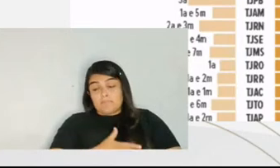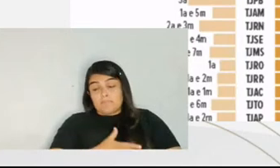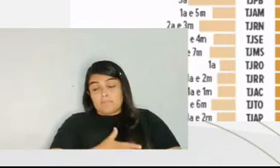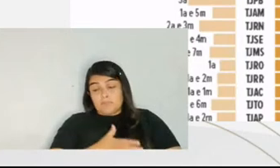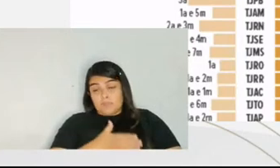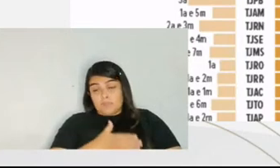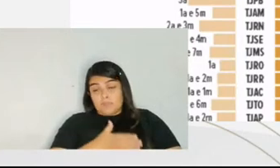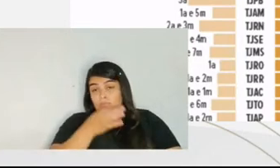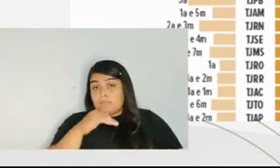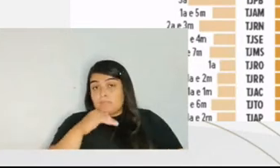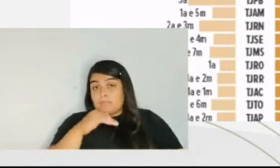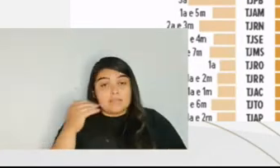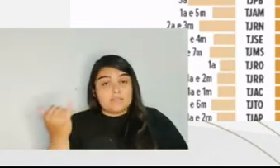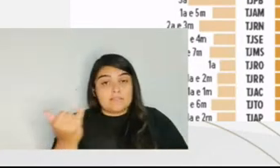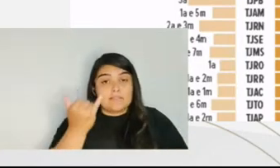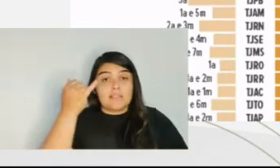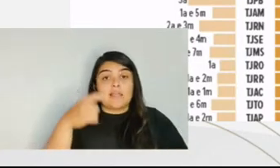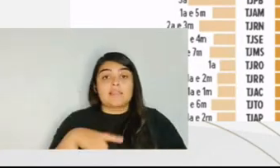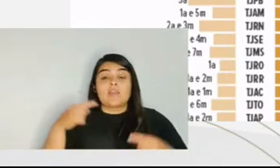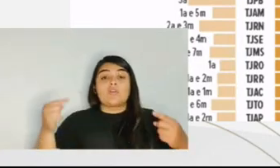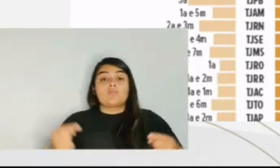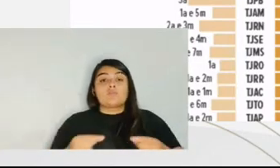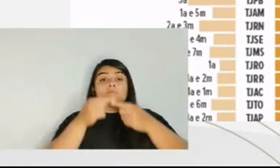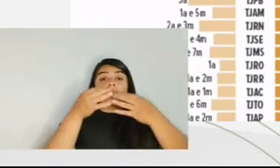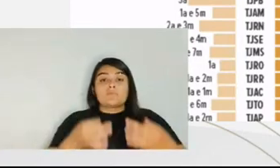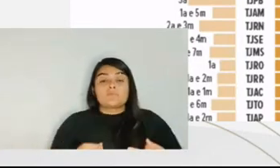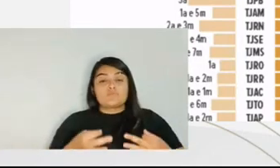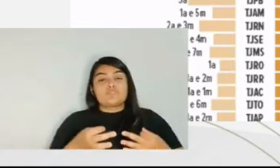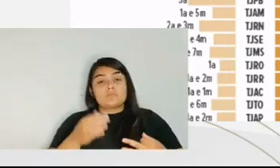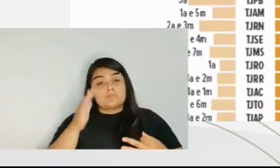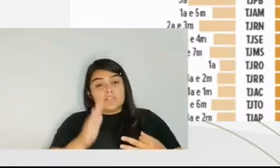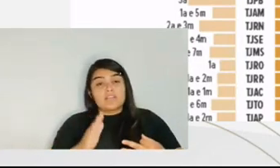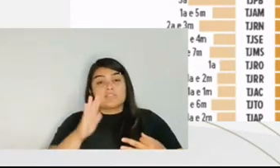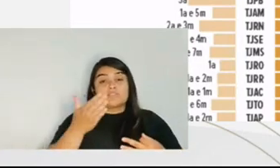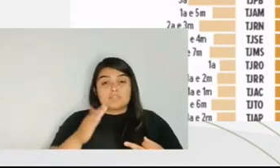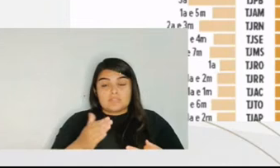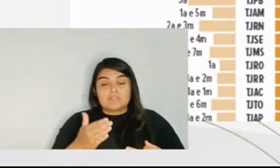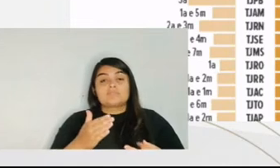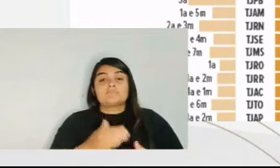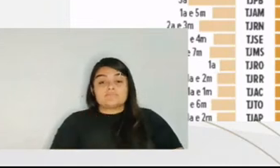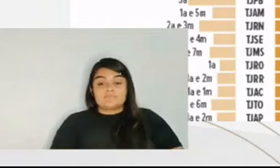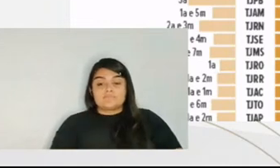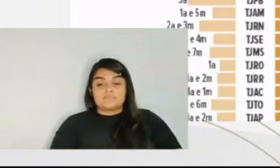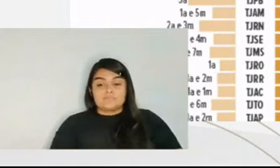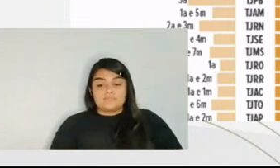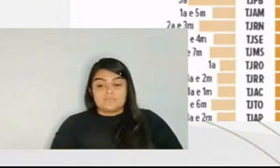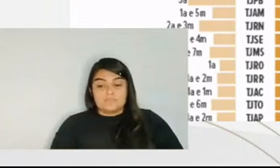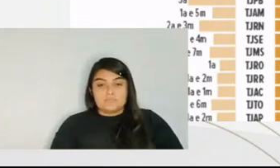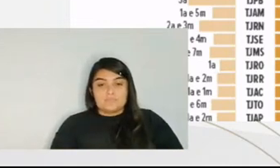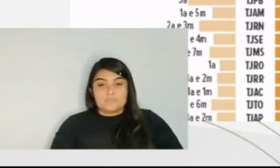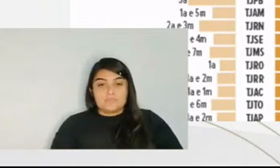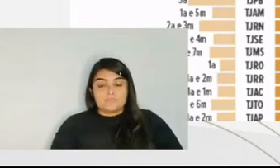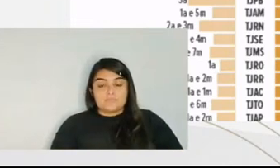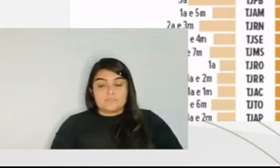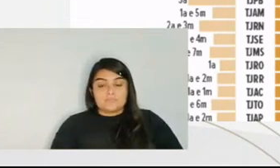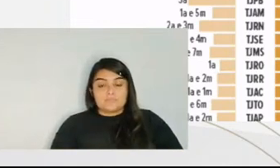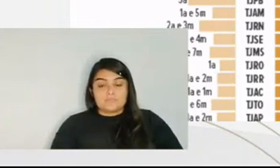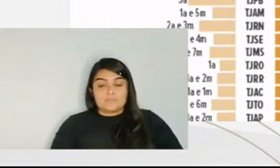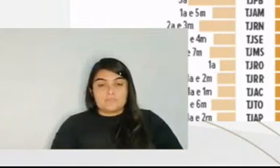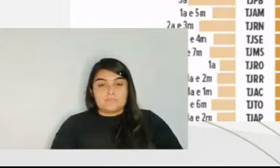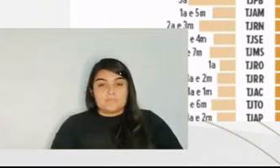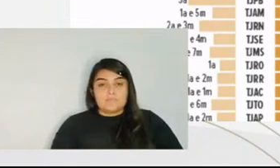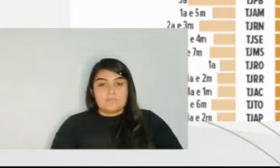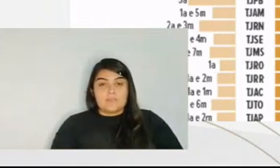In another element for me, this has to do with the average length of the criminal